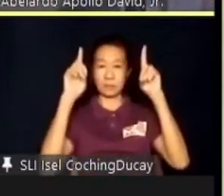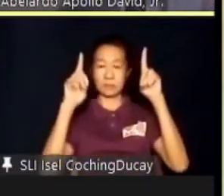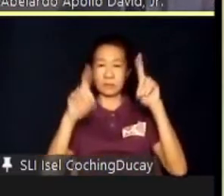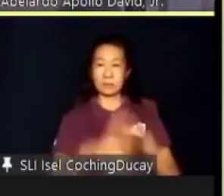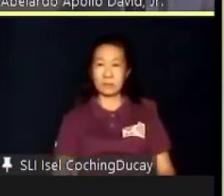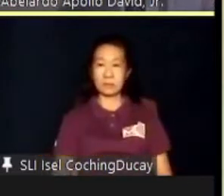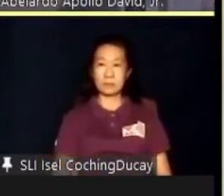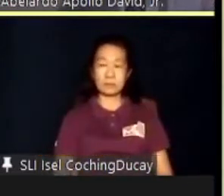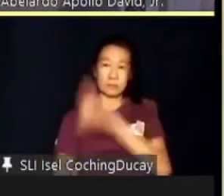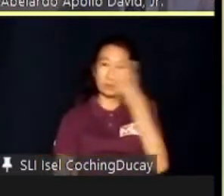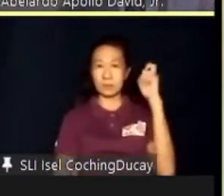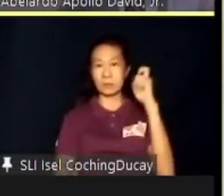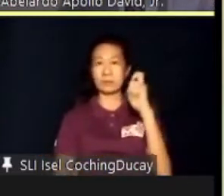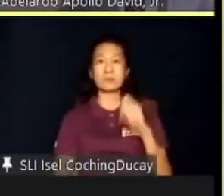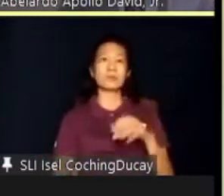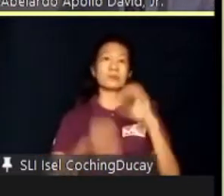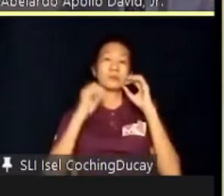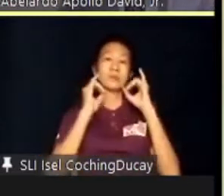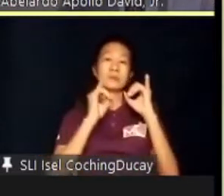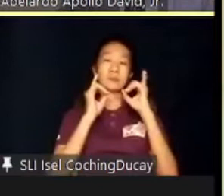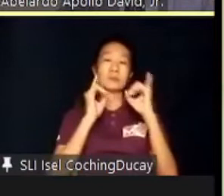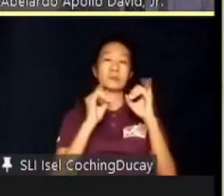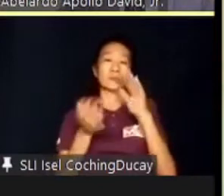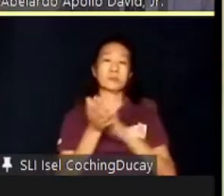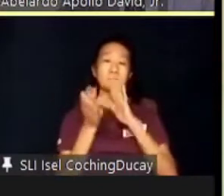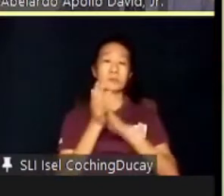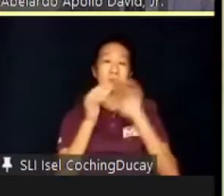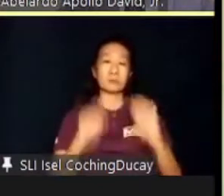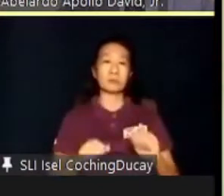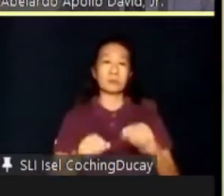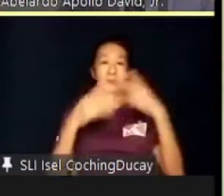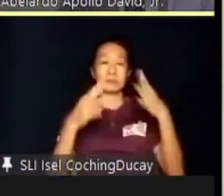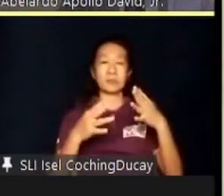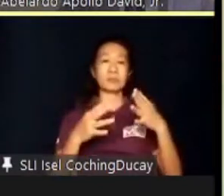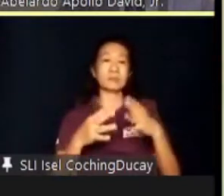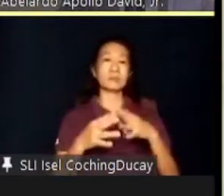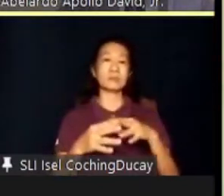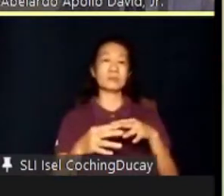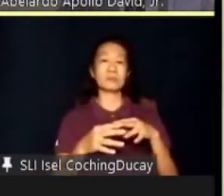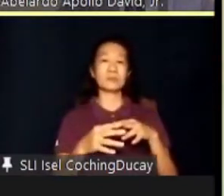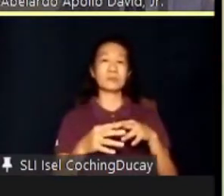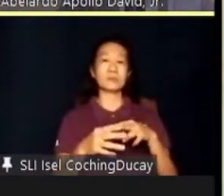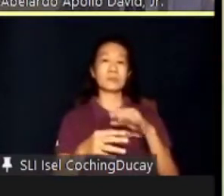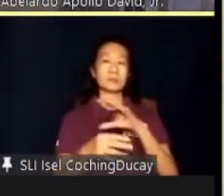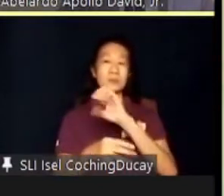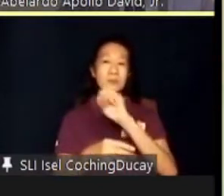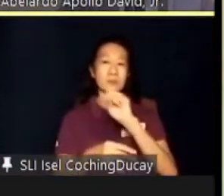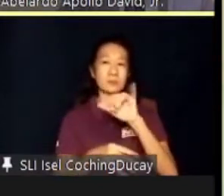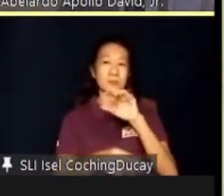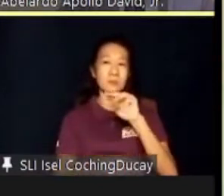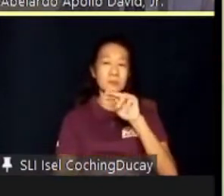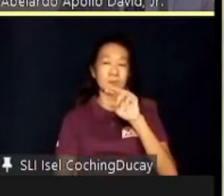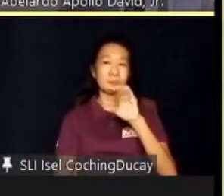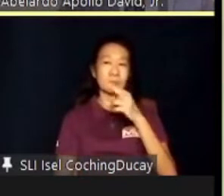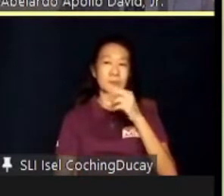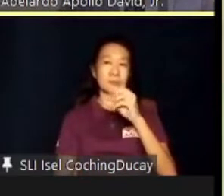of in-school instruction, schools can offer synchronous and asynchronous instruction. It is